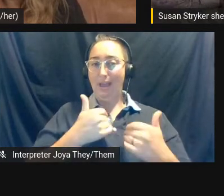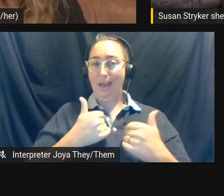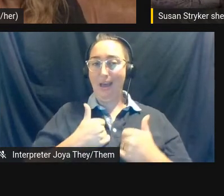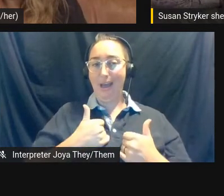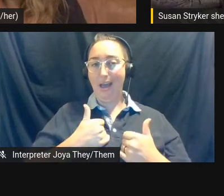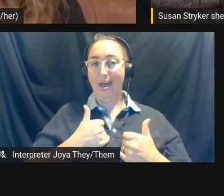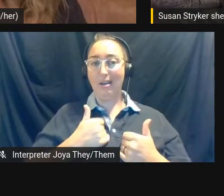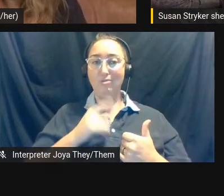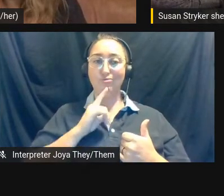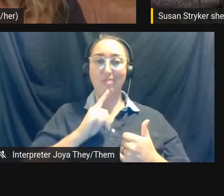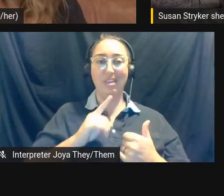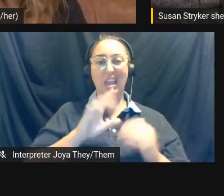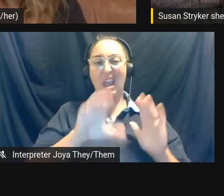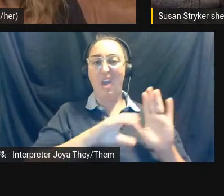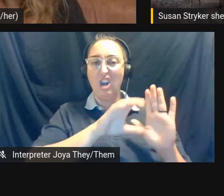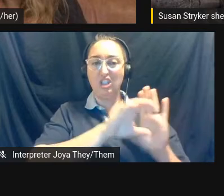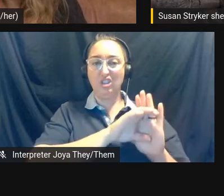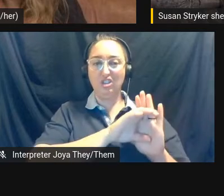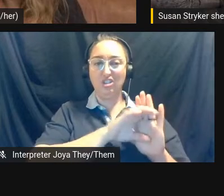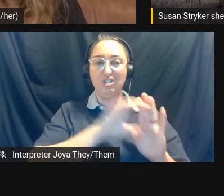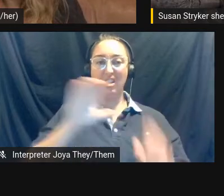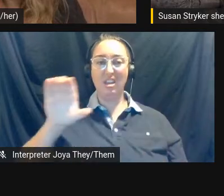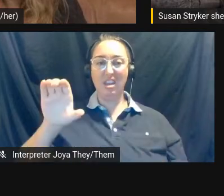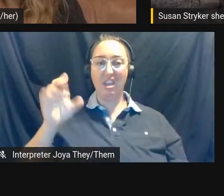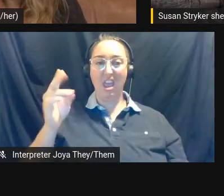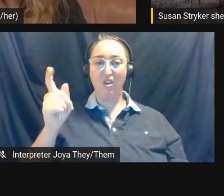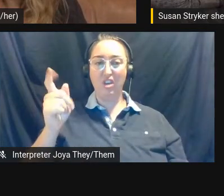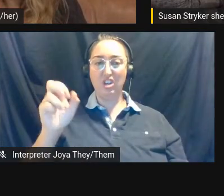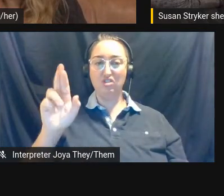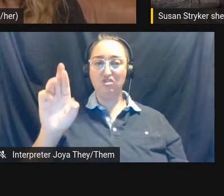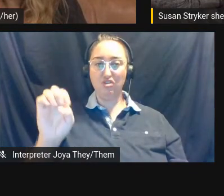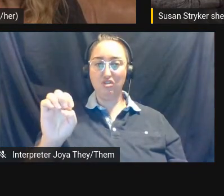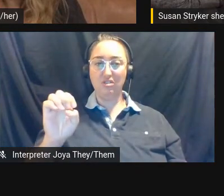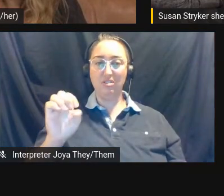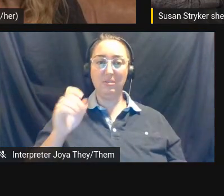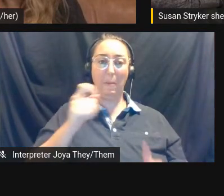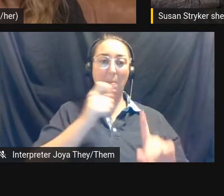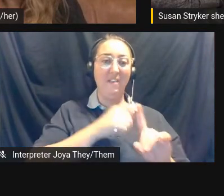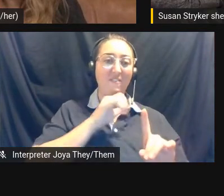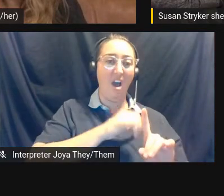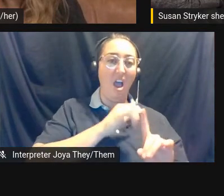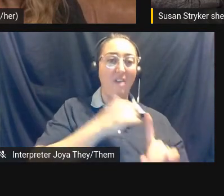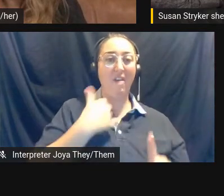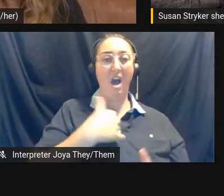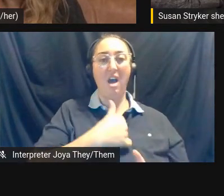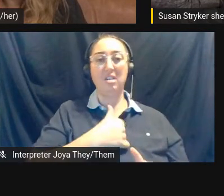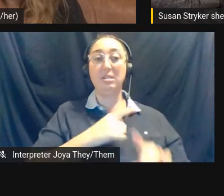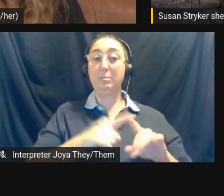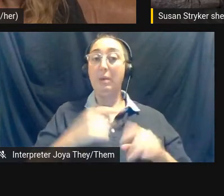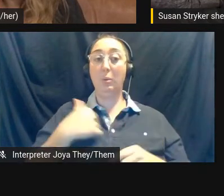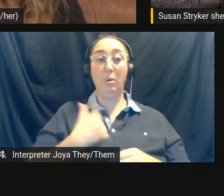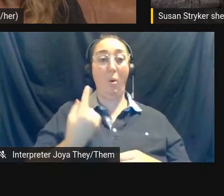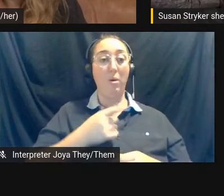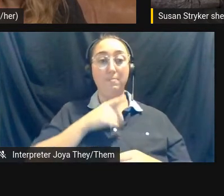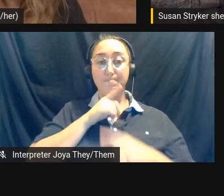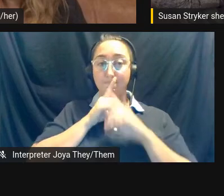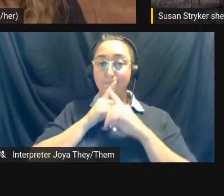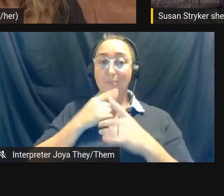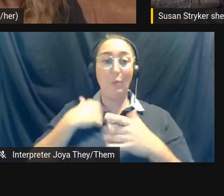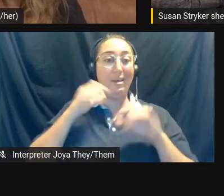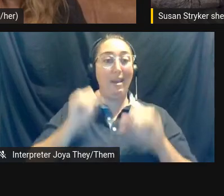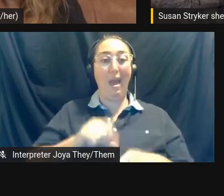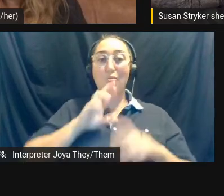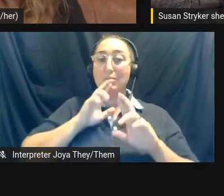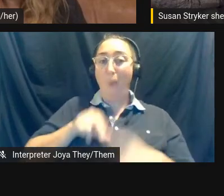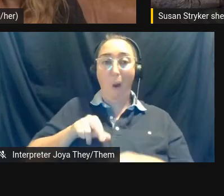you know, caricatures and, um, and making fun of us and, um, but we were always silent, right? We didn't have the power to be able to